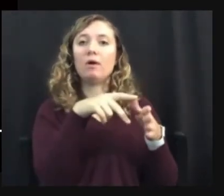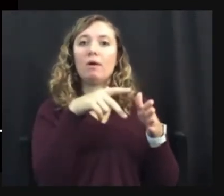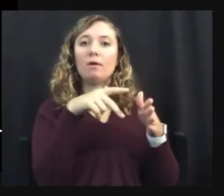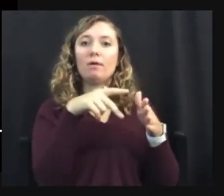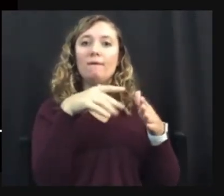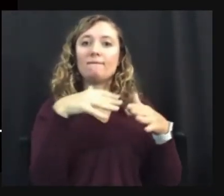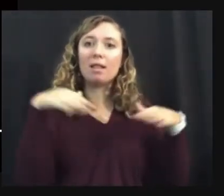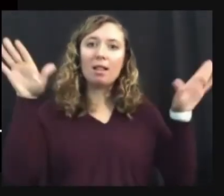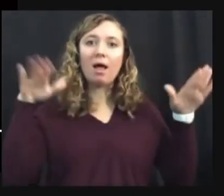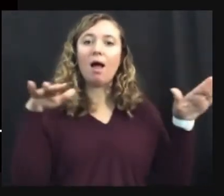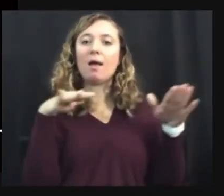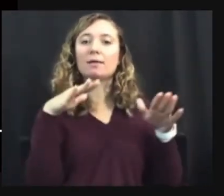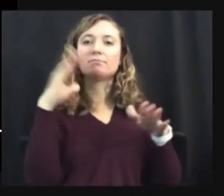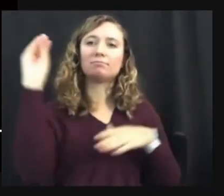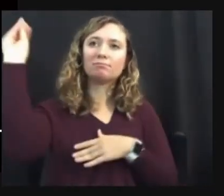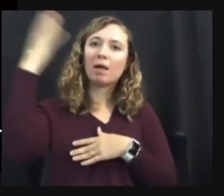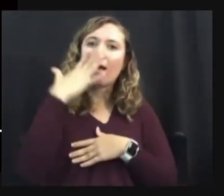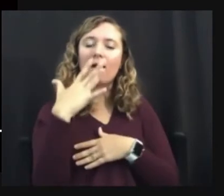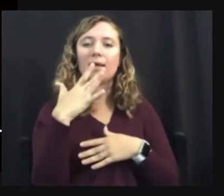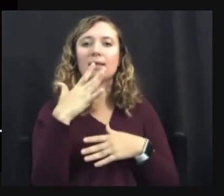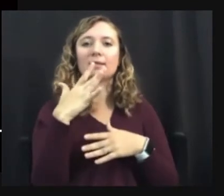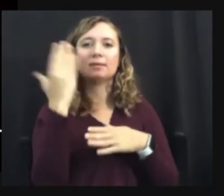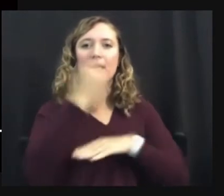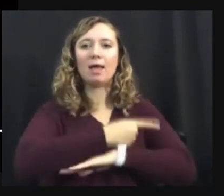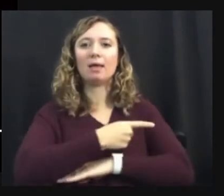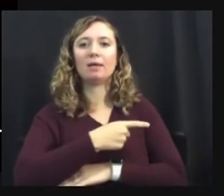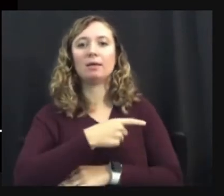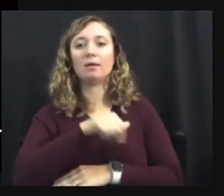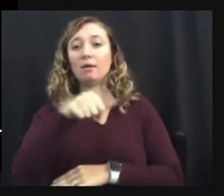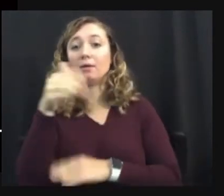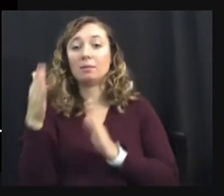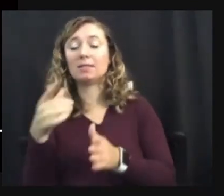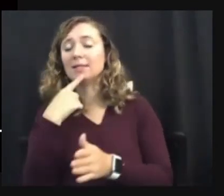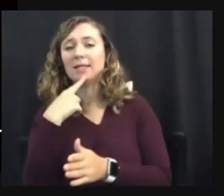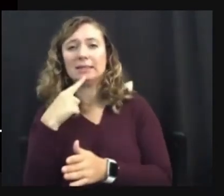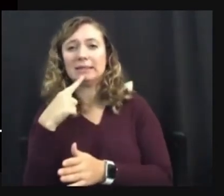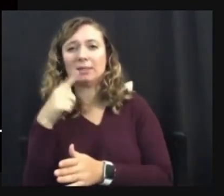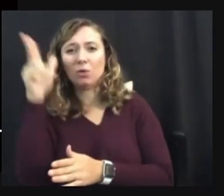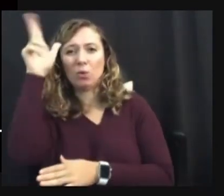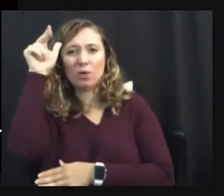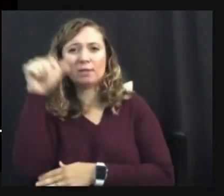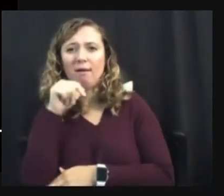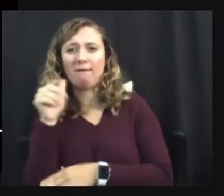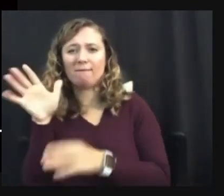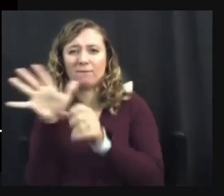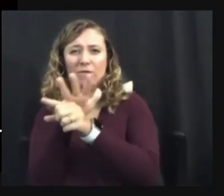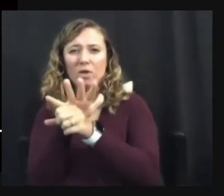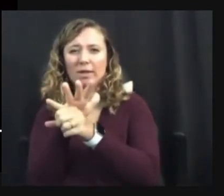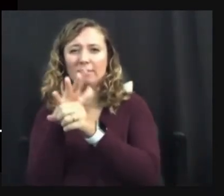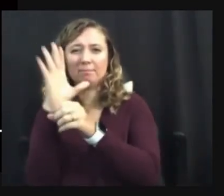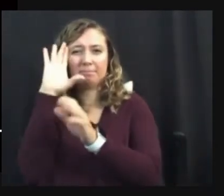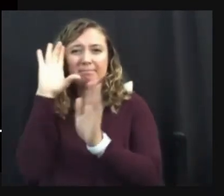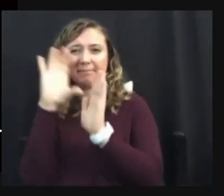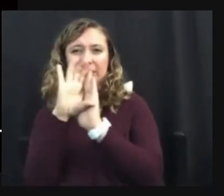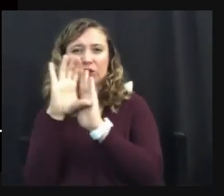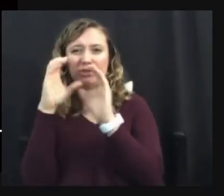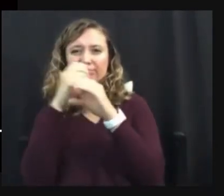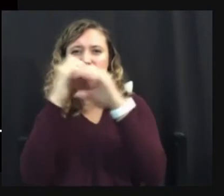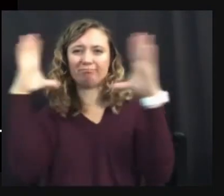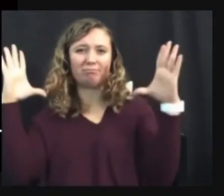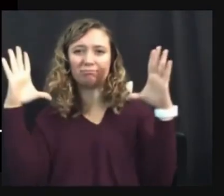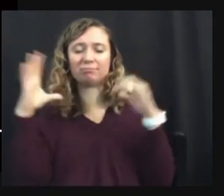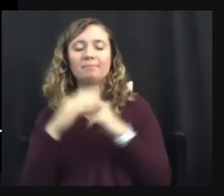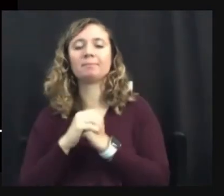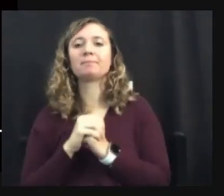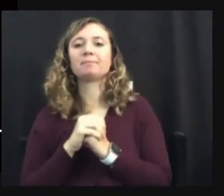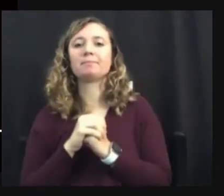bright, vivid colors. Another person says, my horse is incomplete. So here's one very simple, many different